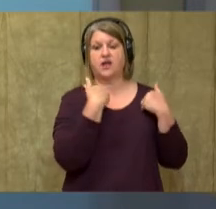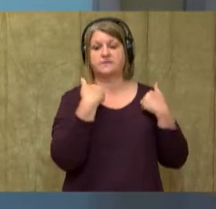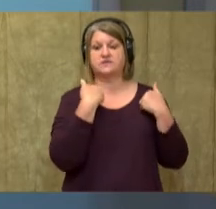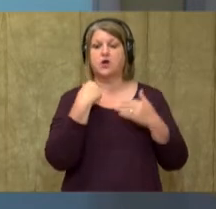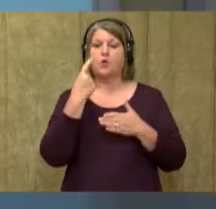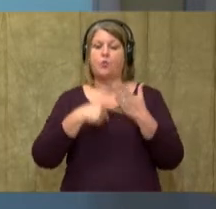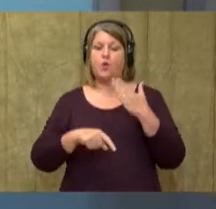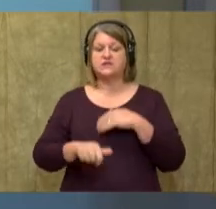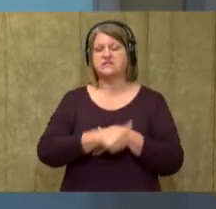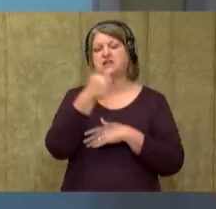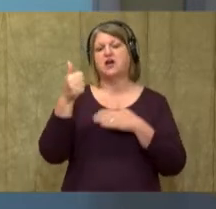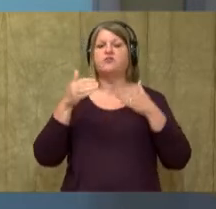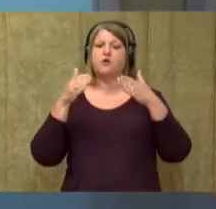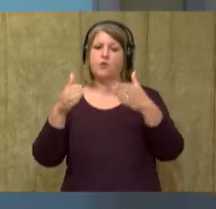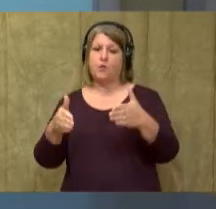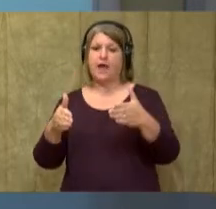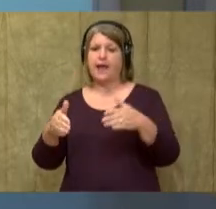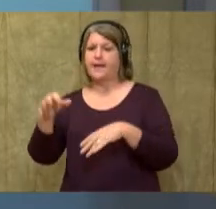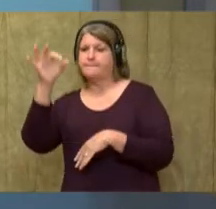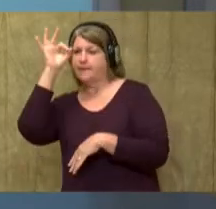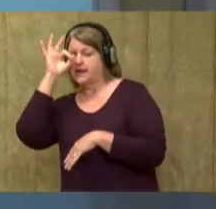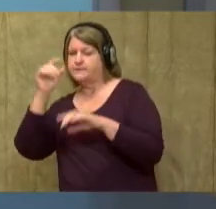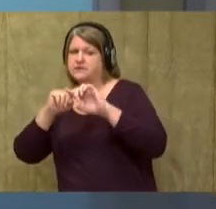panda is different from a polar bear?